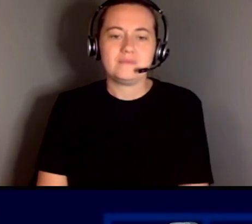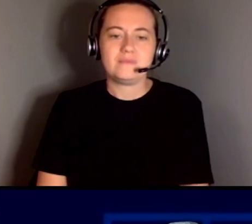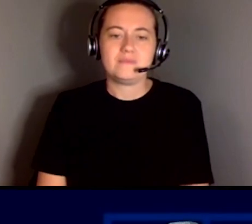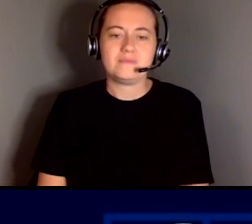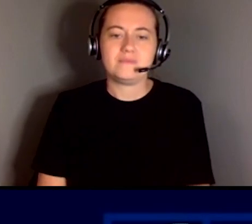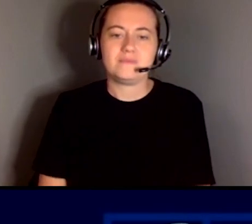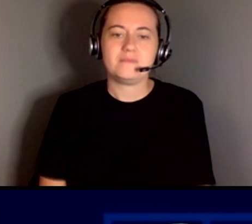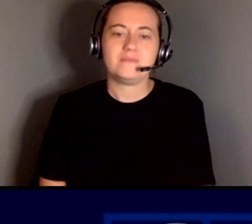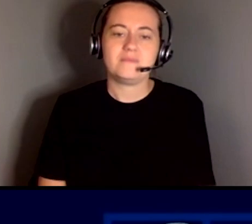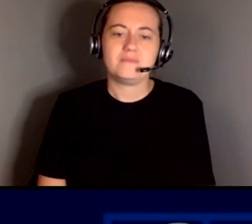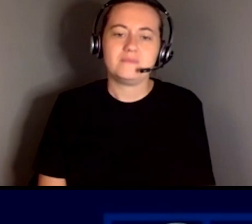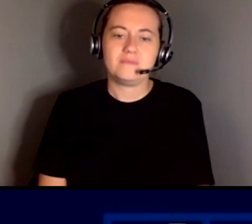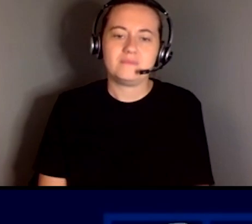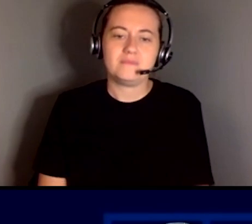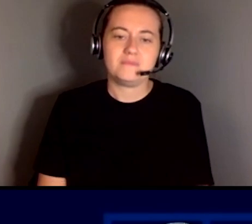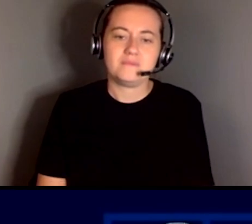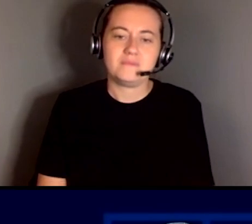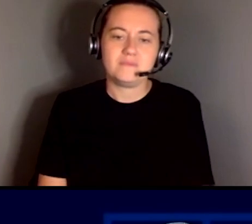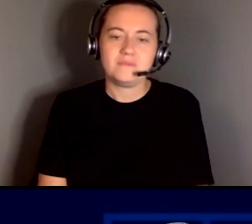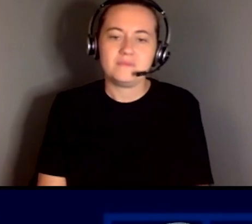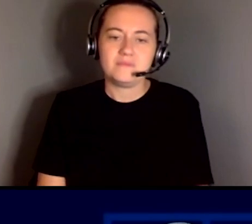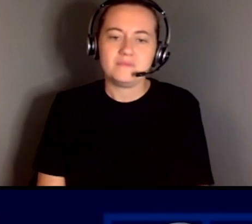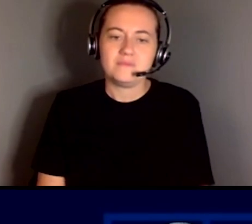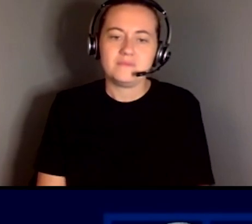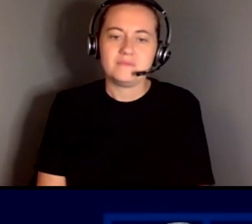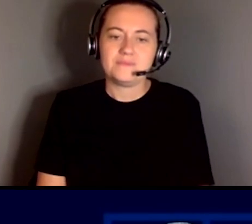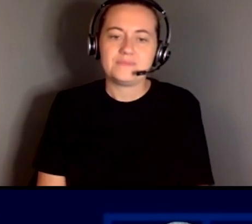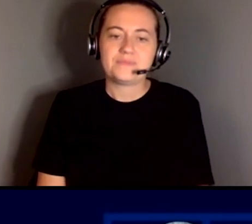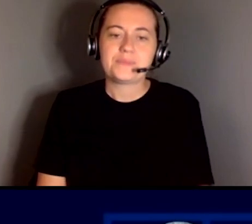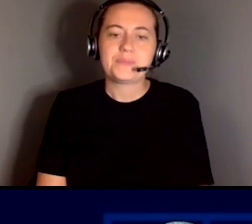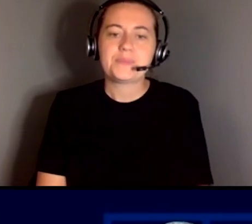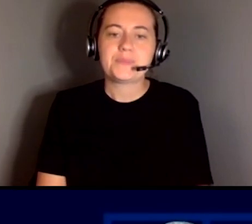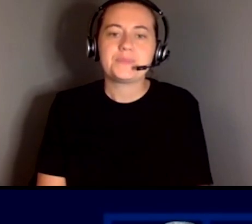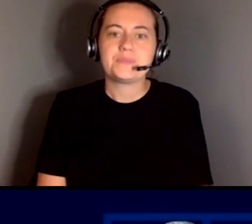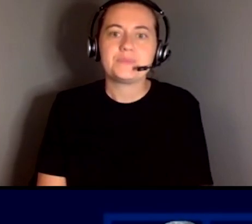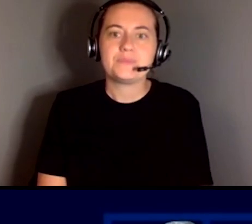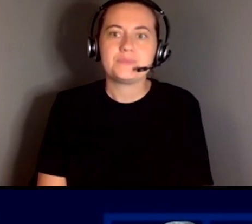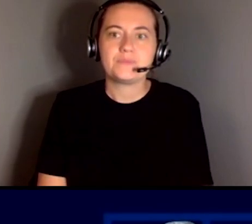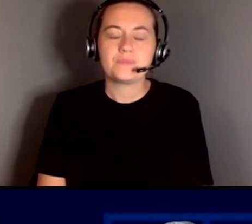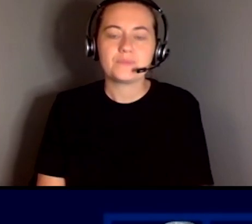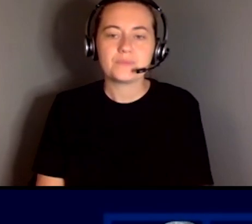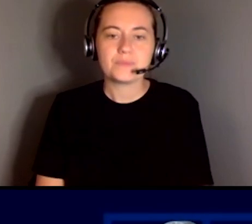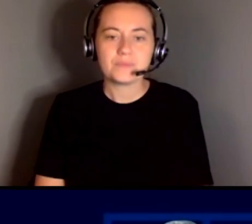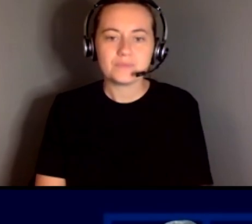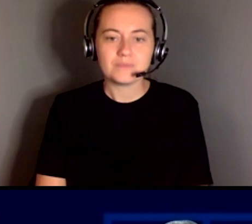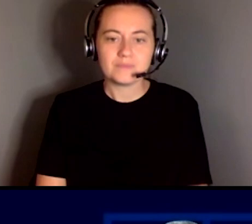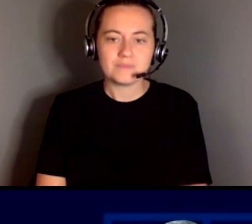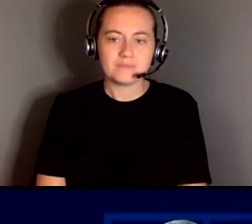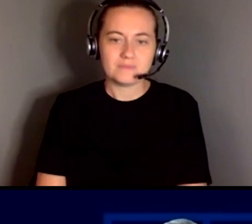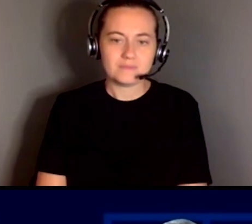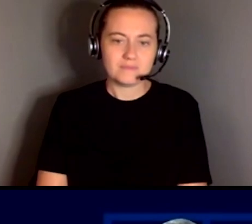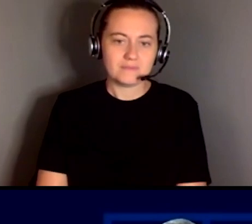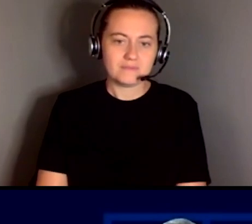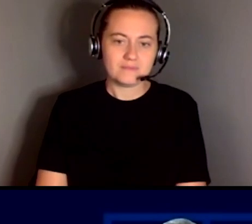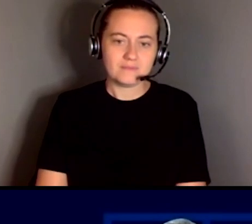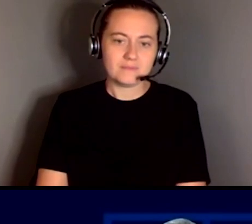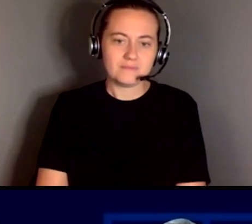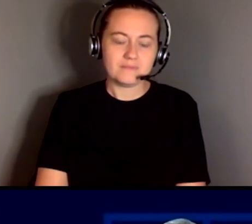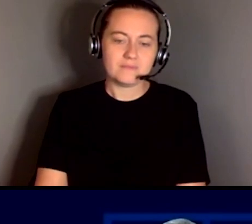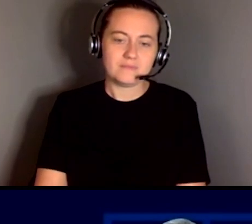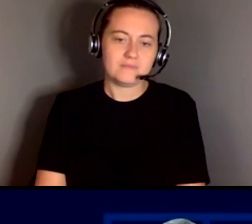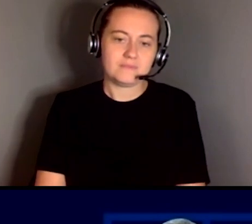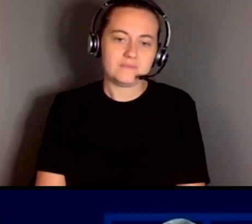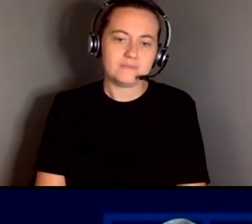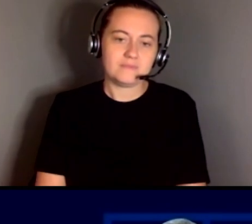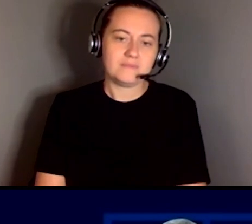a team you're trying to bring in people and you know you're going through the expensive hiring them paying training them you want to give these